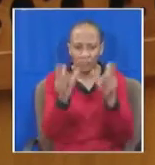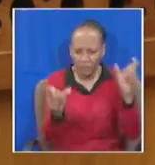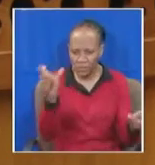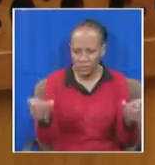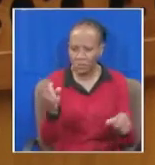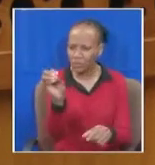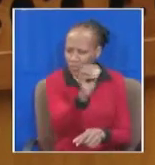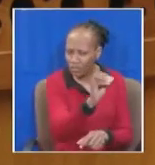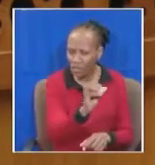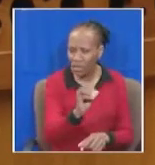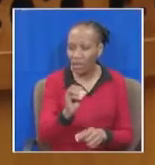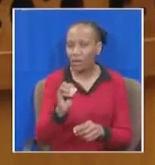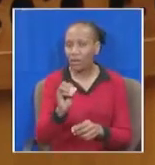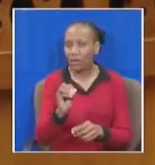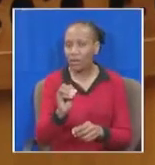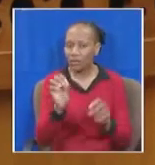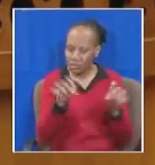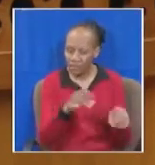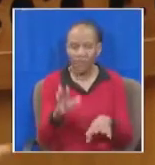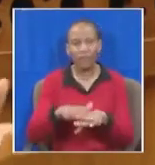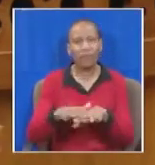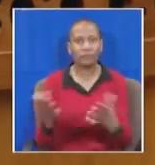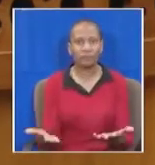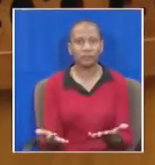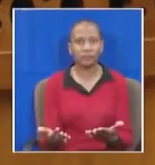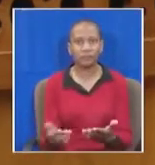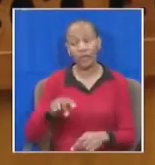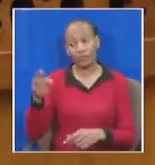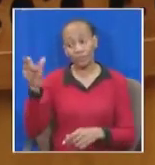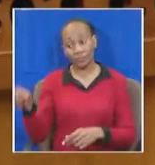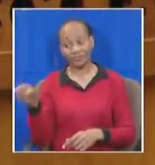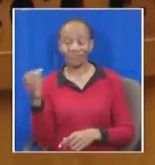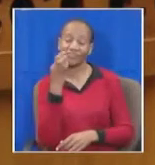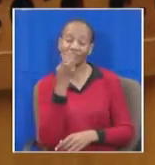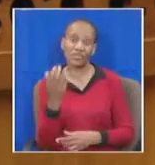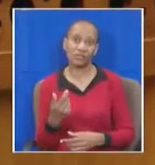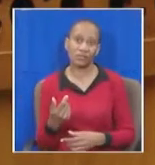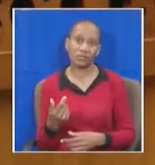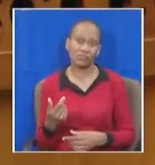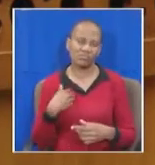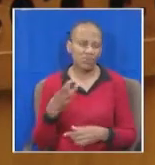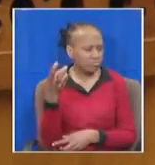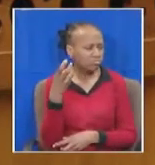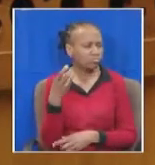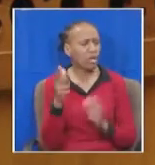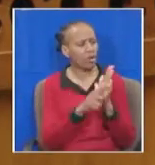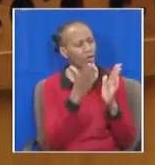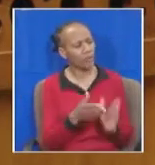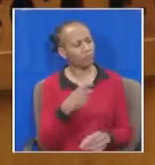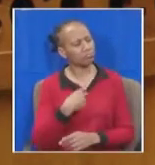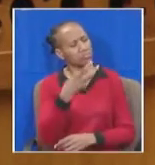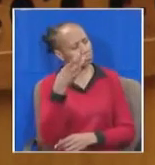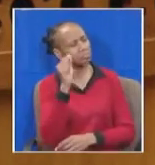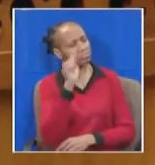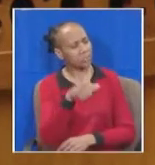usually the most vulnerable, pay the price. The correspondent then says, hear you, yet I would say that